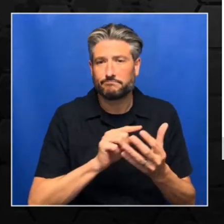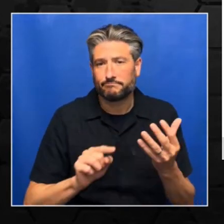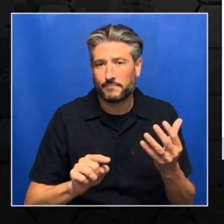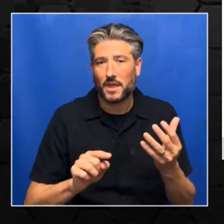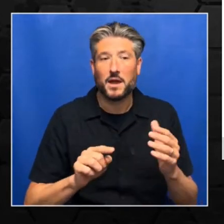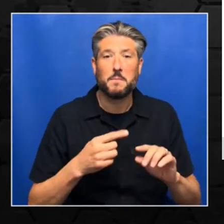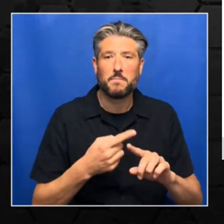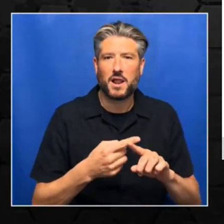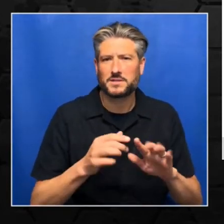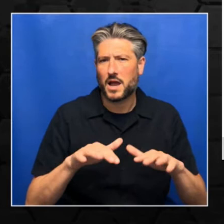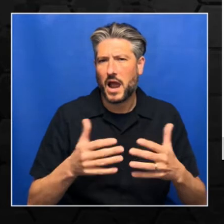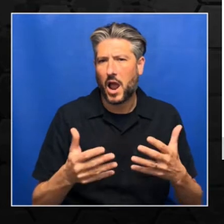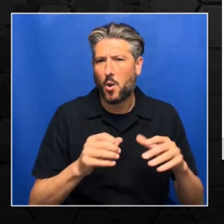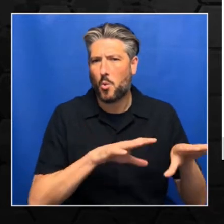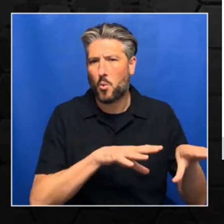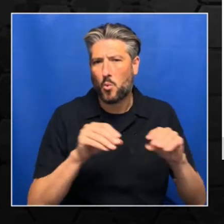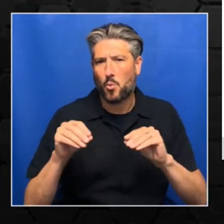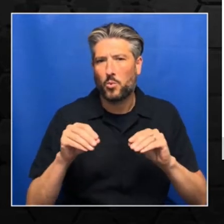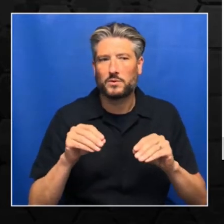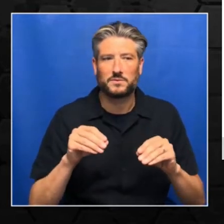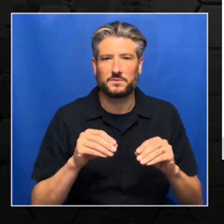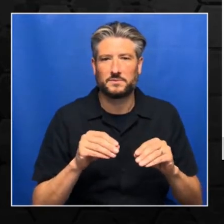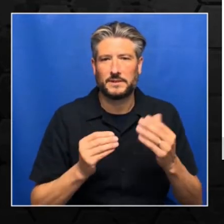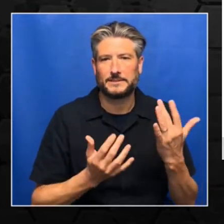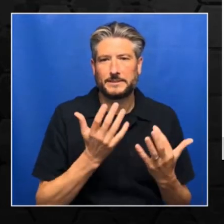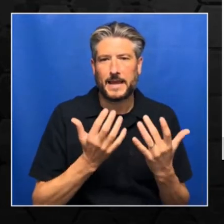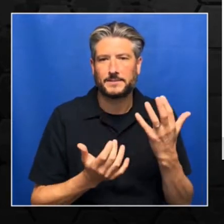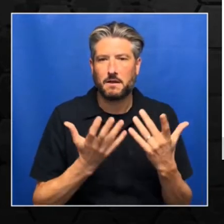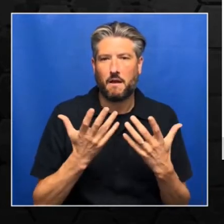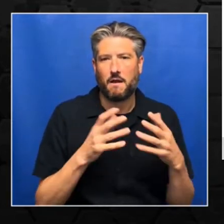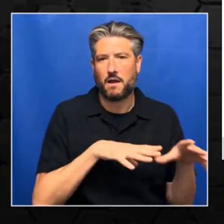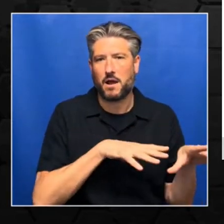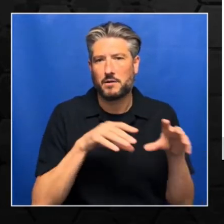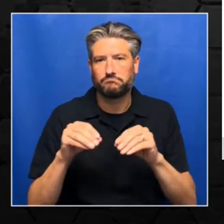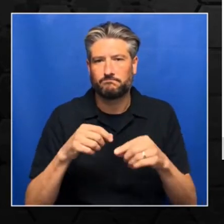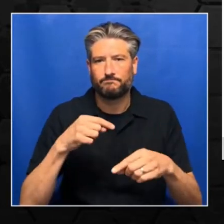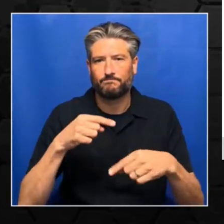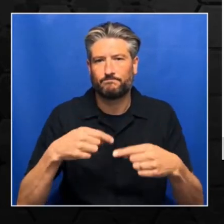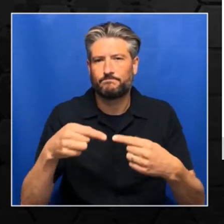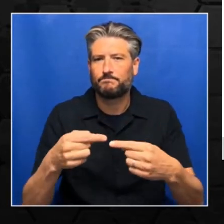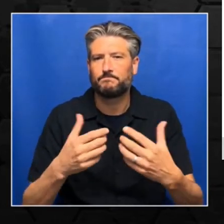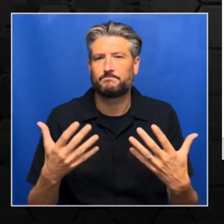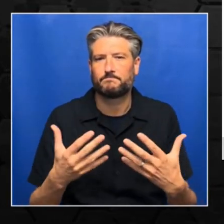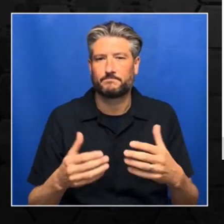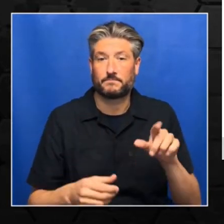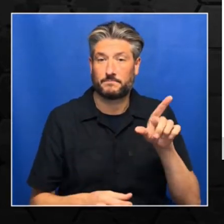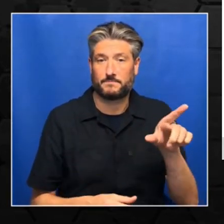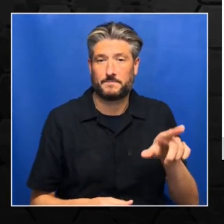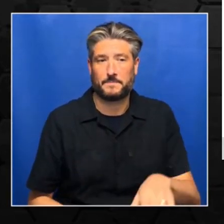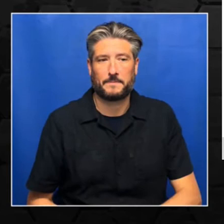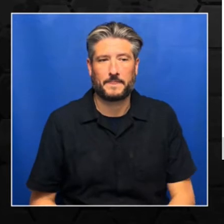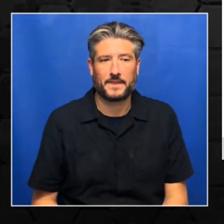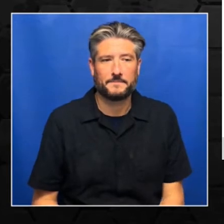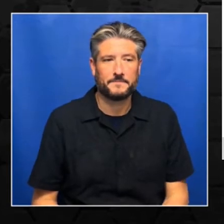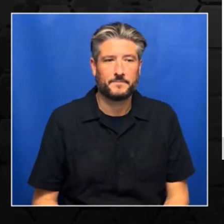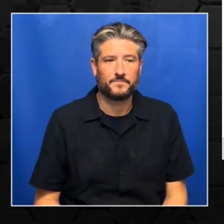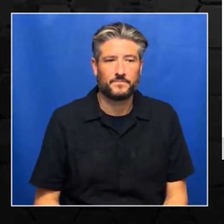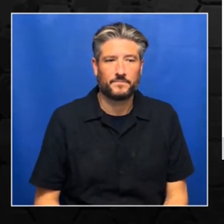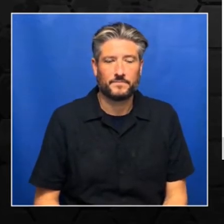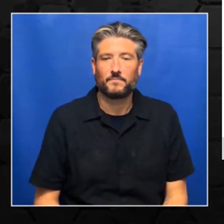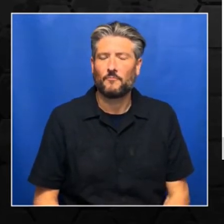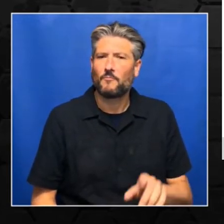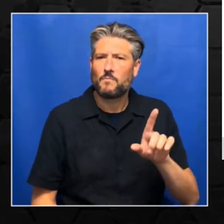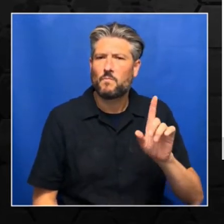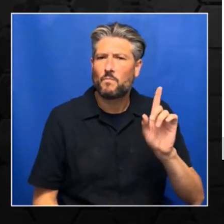from the NumPy array. Now, what I recommend you is that instead of just running the code and